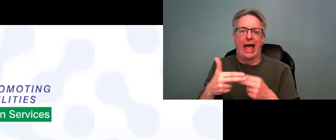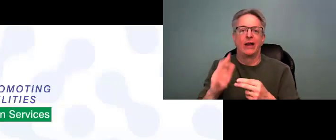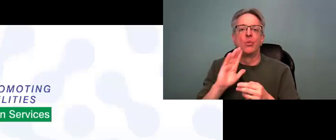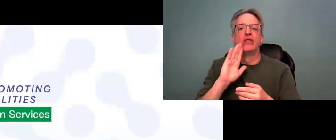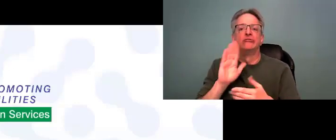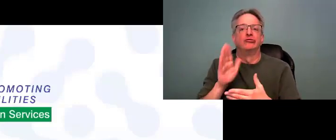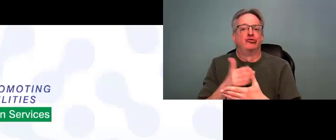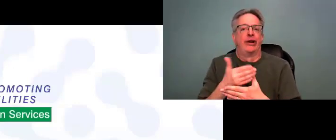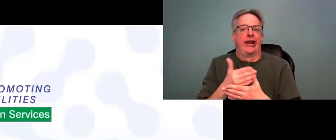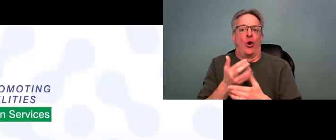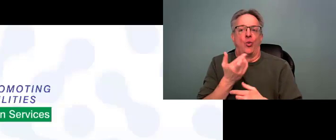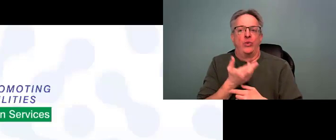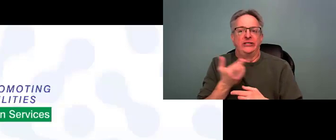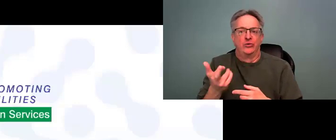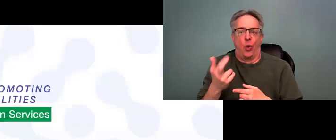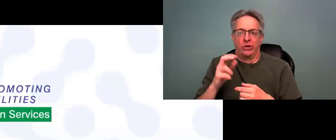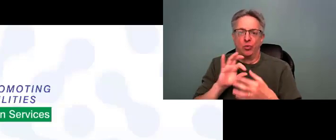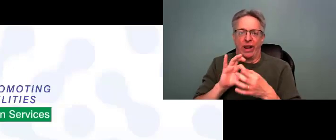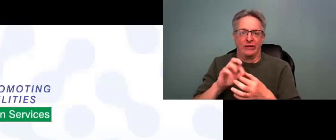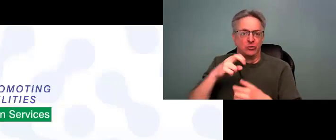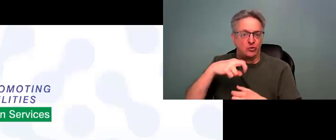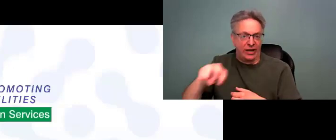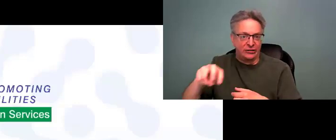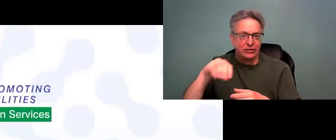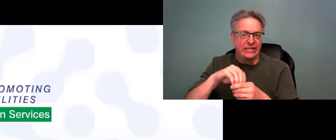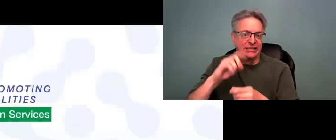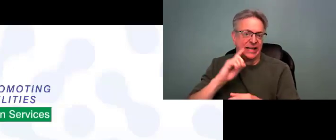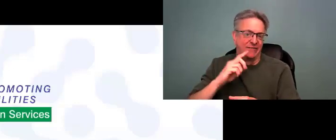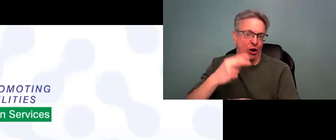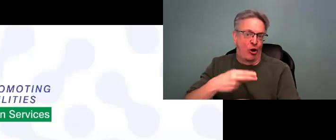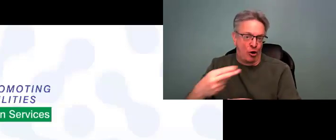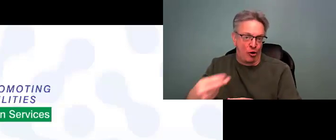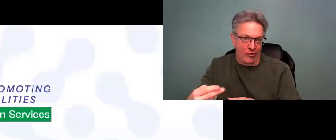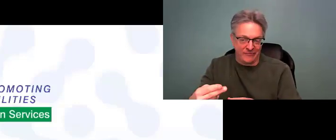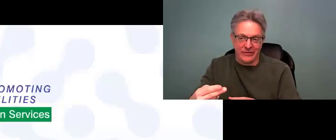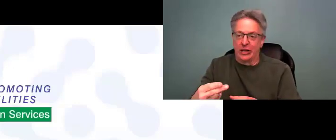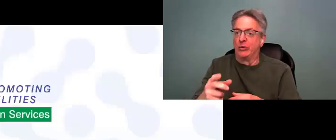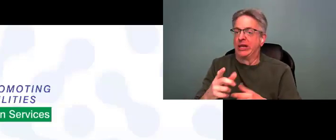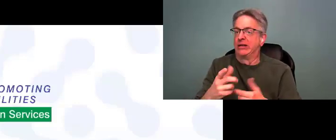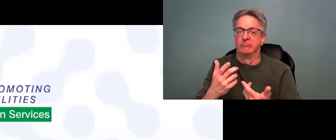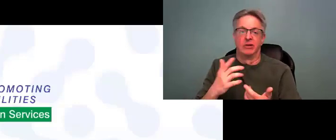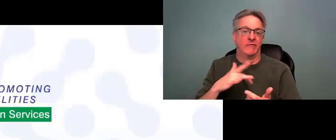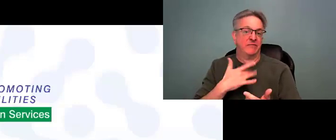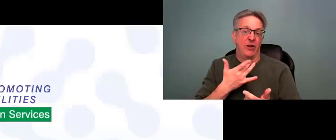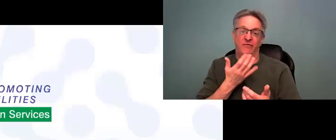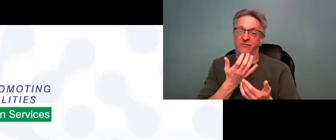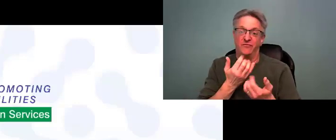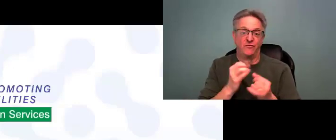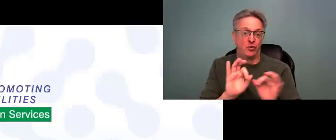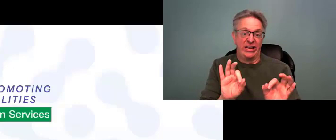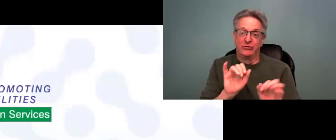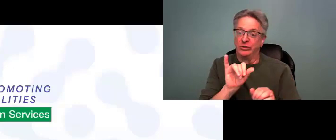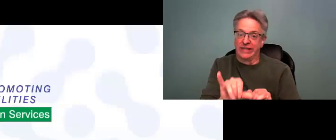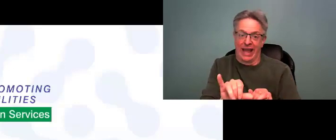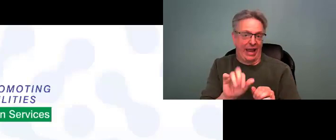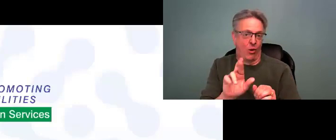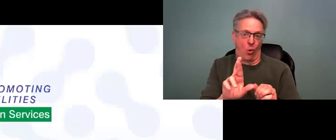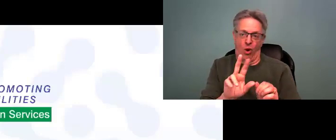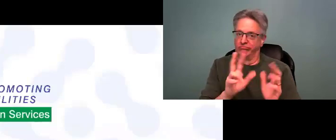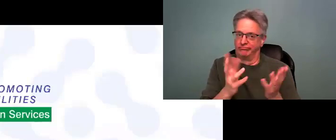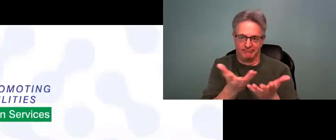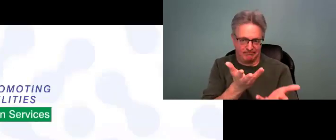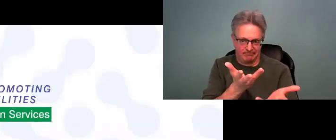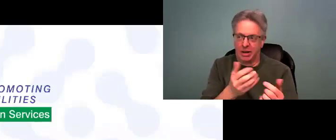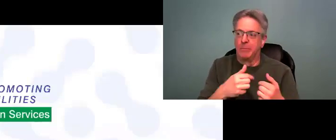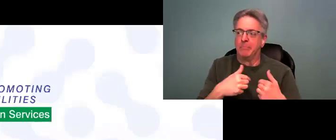Thank you for that. And we're going to move on to the next slide. We're going to share some resources regarding transition within deaf and hard of hearing. So